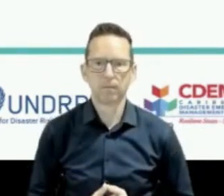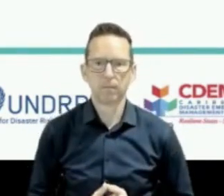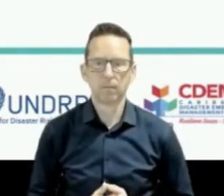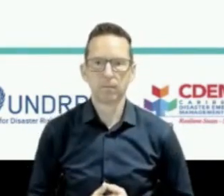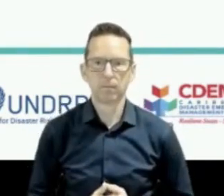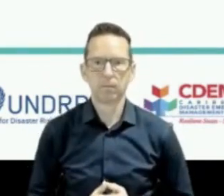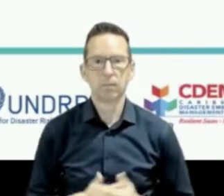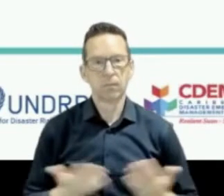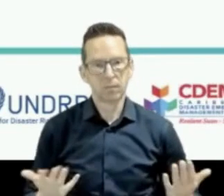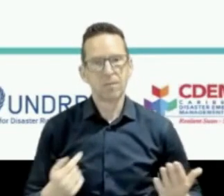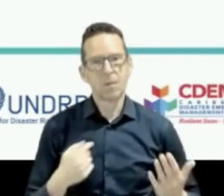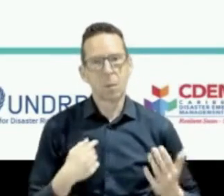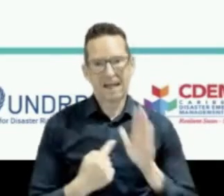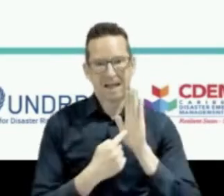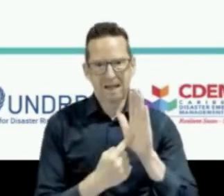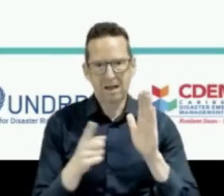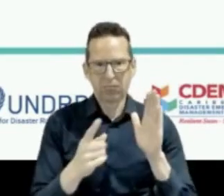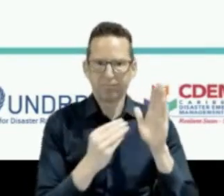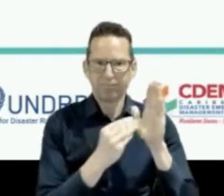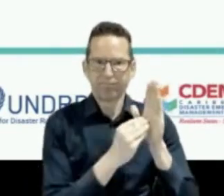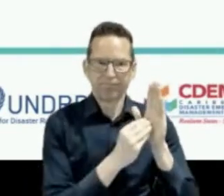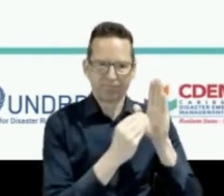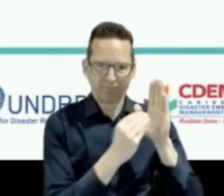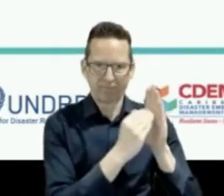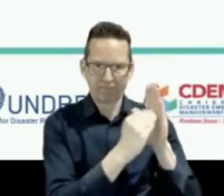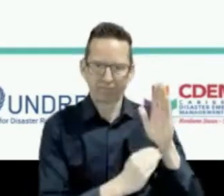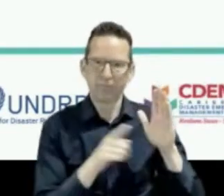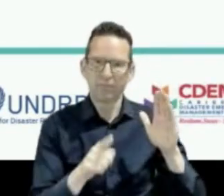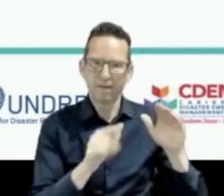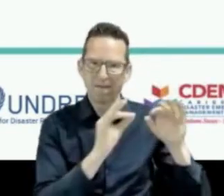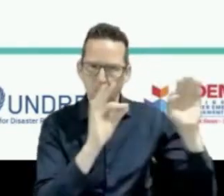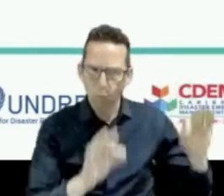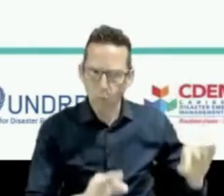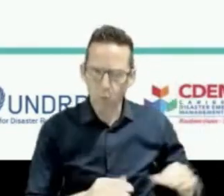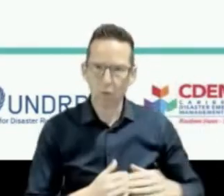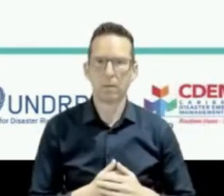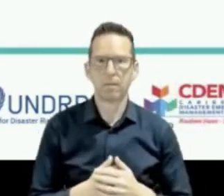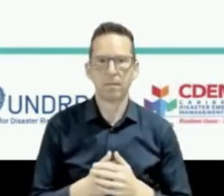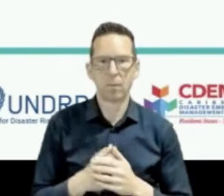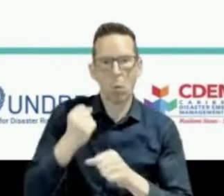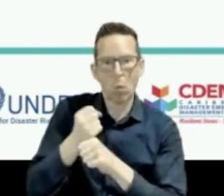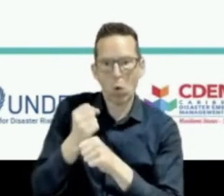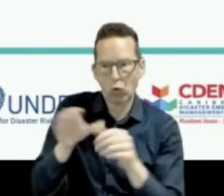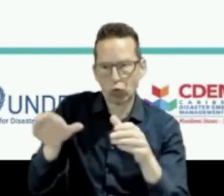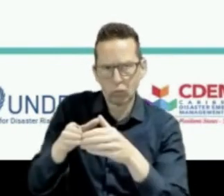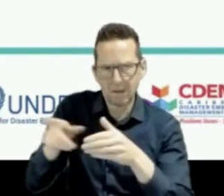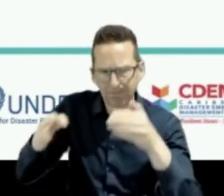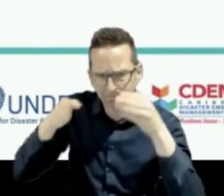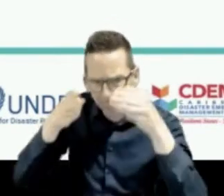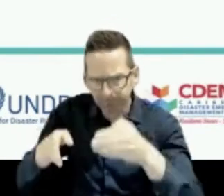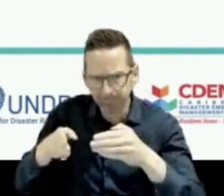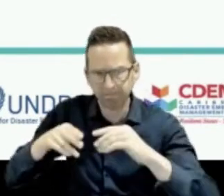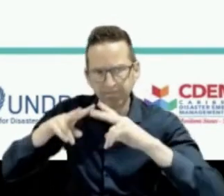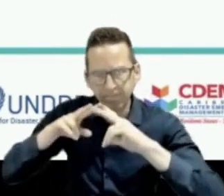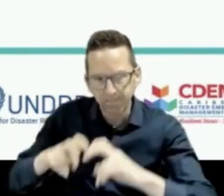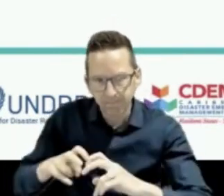we're also proposing to form an ad hoc regional working group on lightning and linking that with the International Lightning Safety